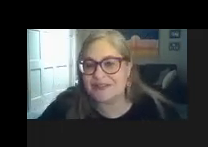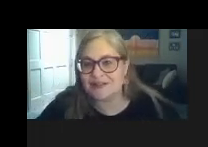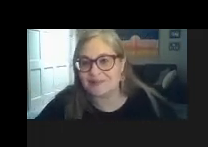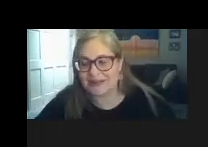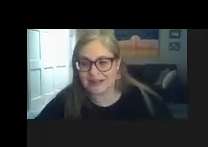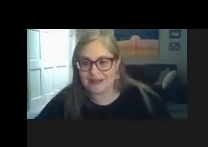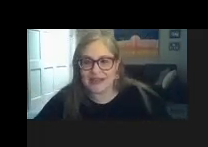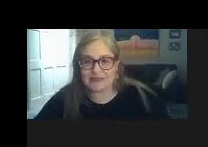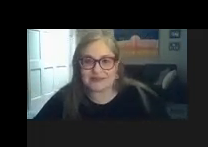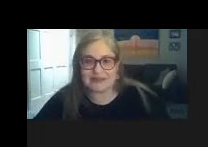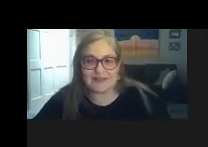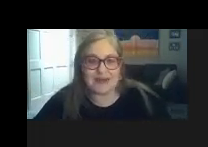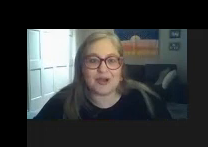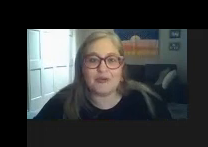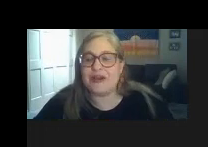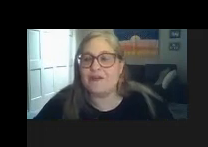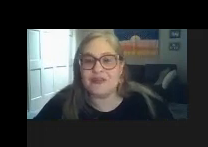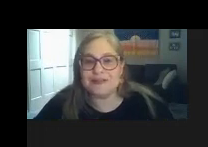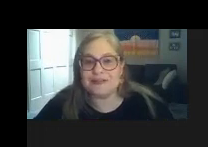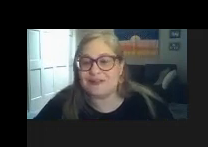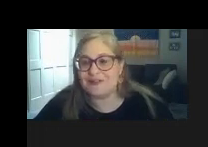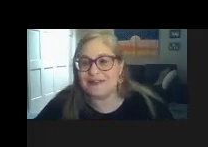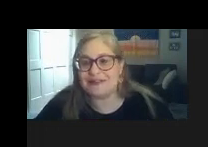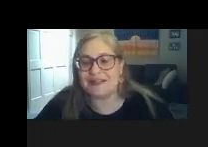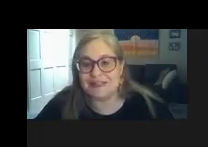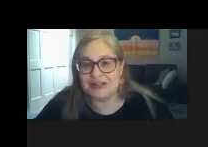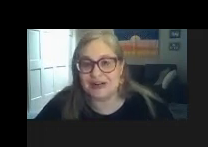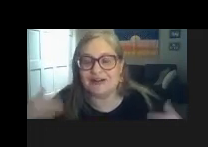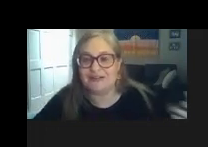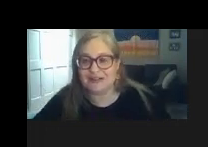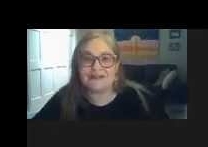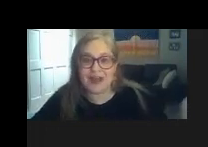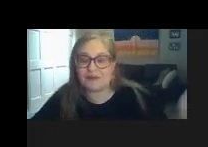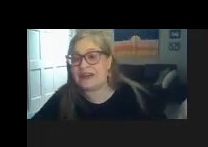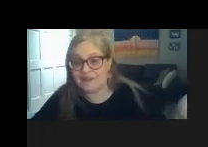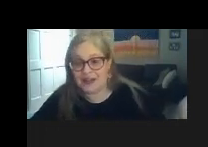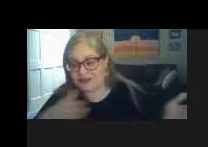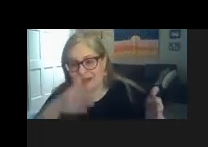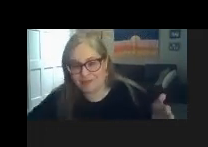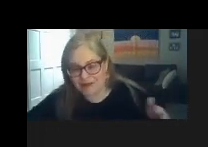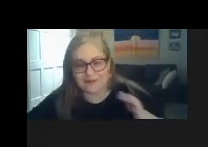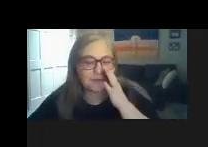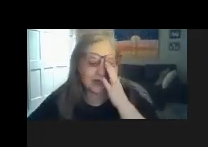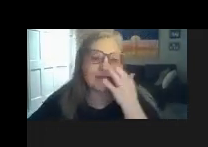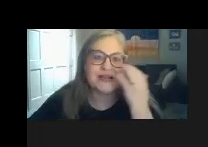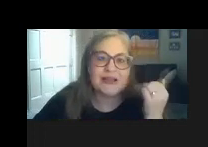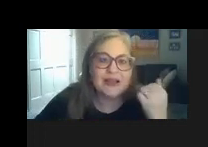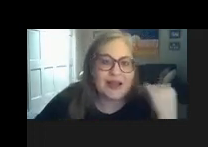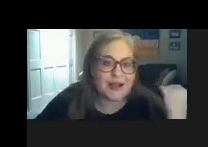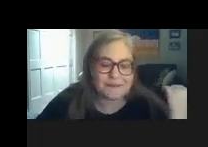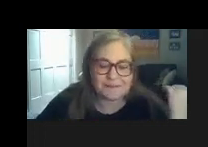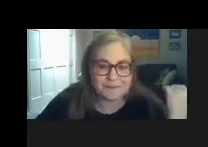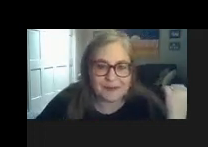results meeting it was them going over the results of his six-year even reeval you know they happen every three years